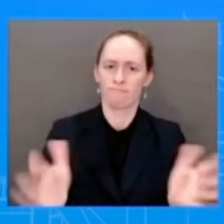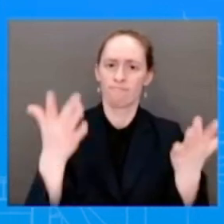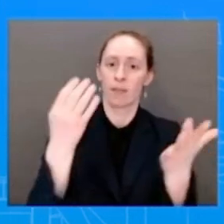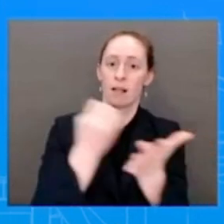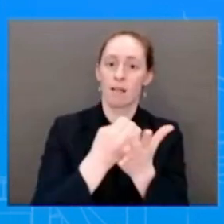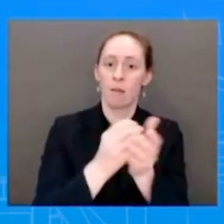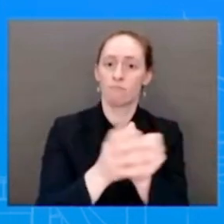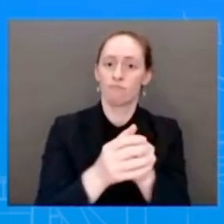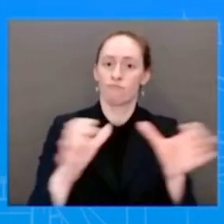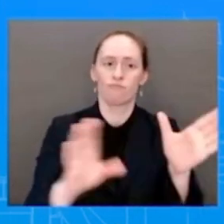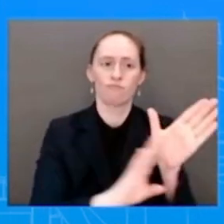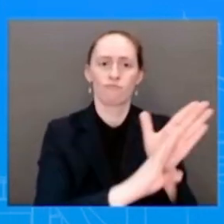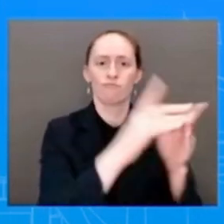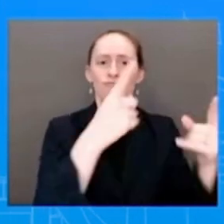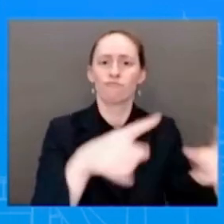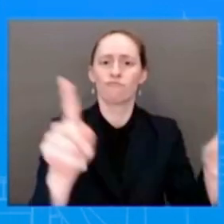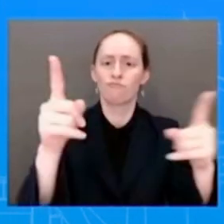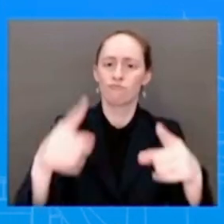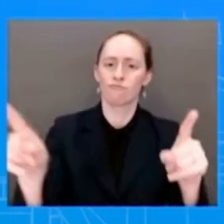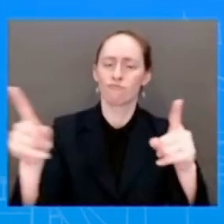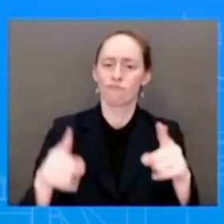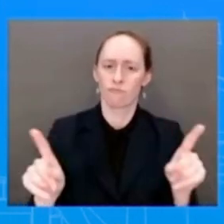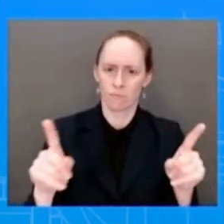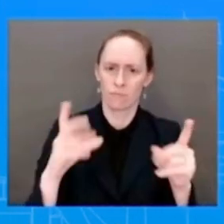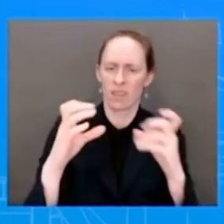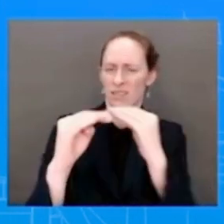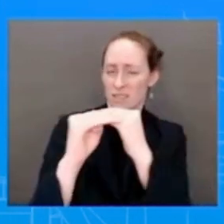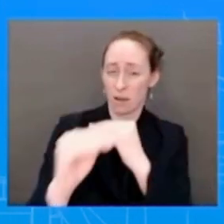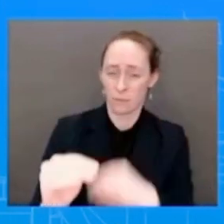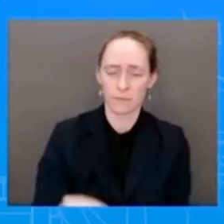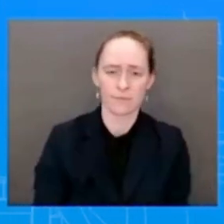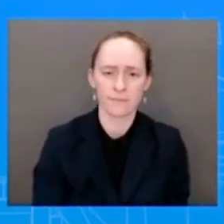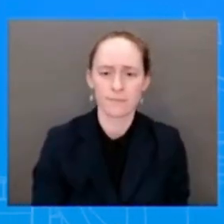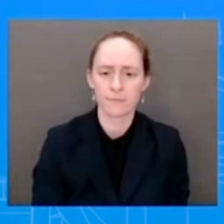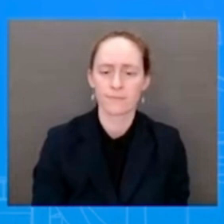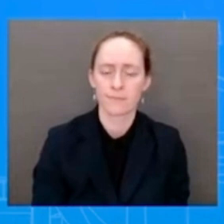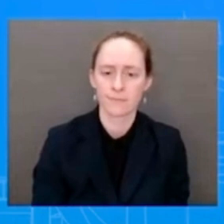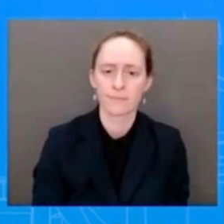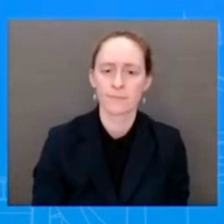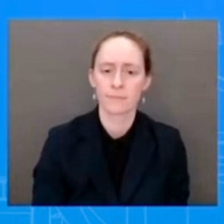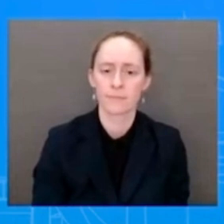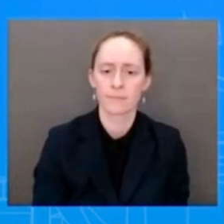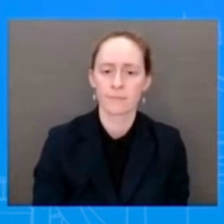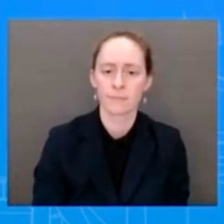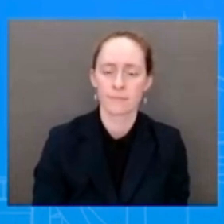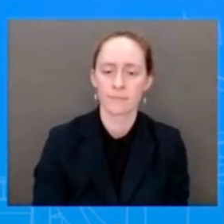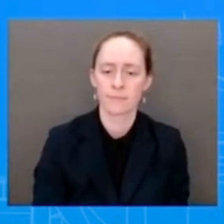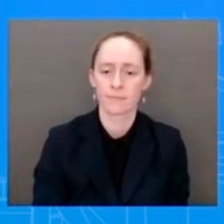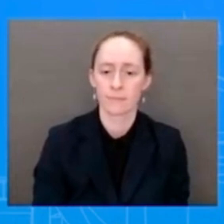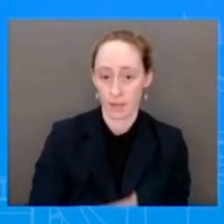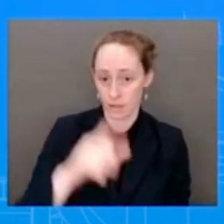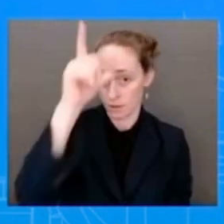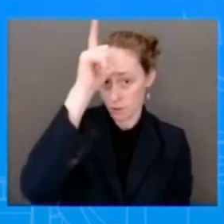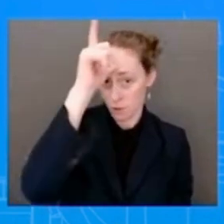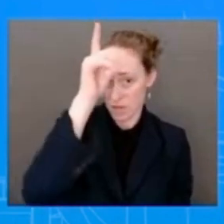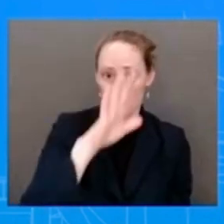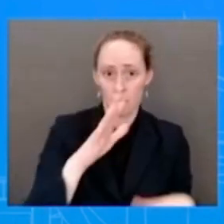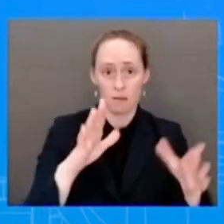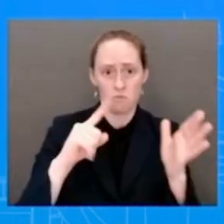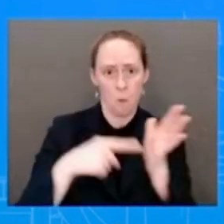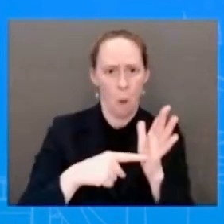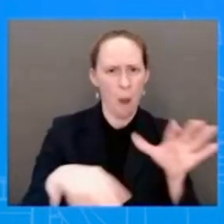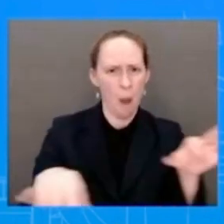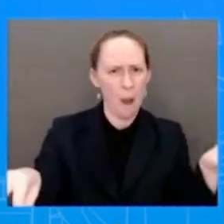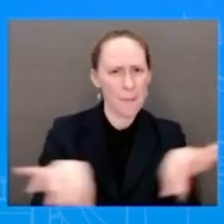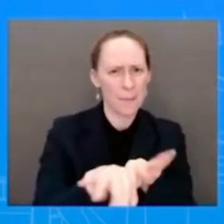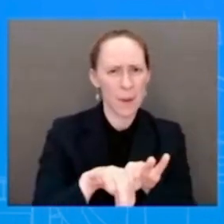critical role Jordan plays in defusing tensions in Jerusalem and will underscore the need to preserve the historic status